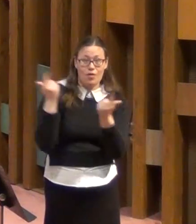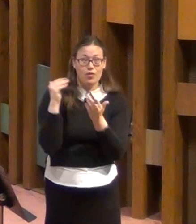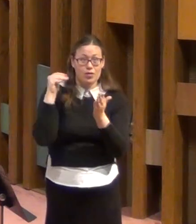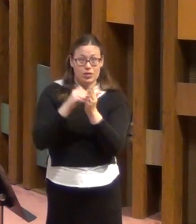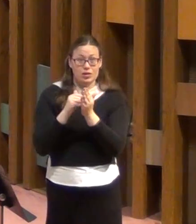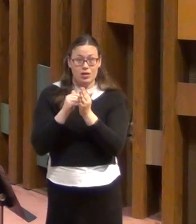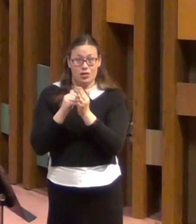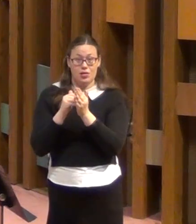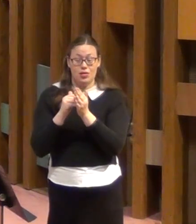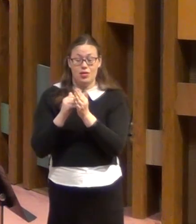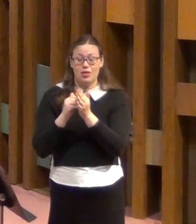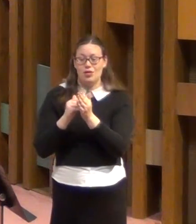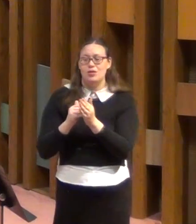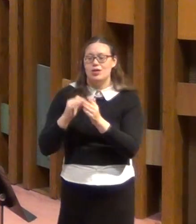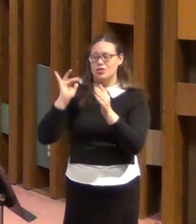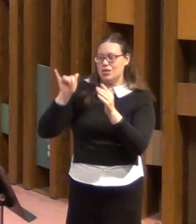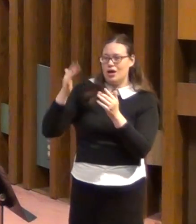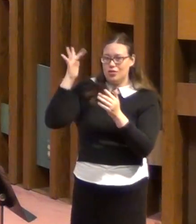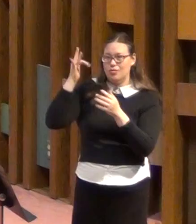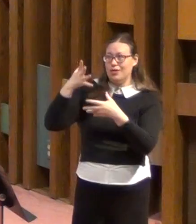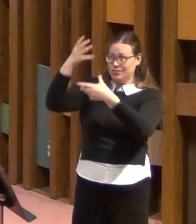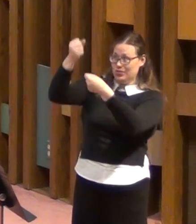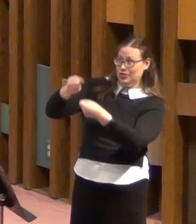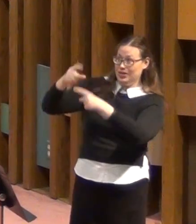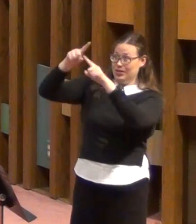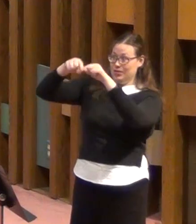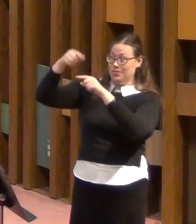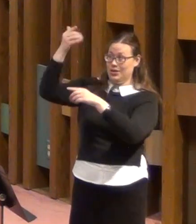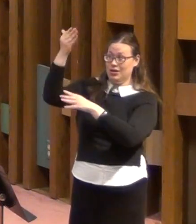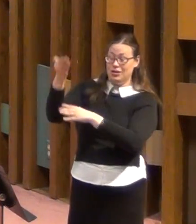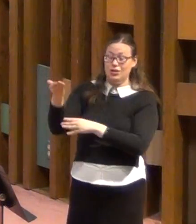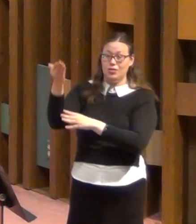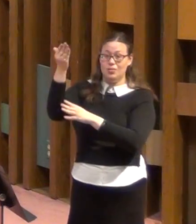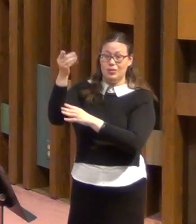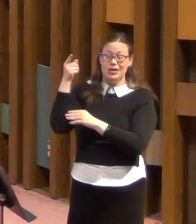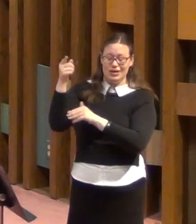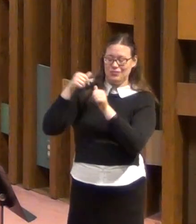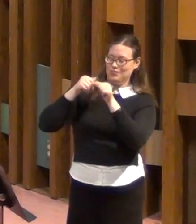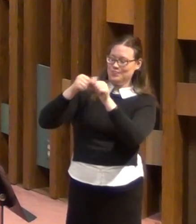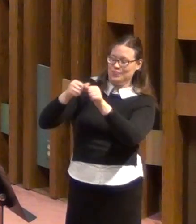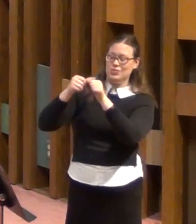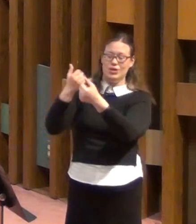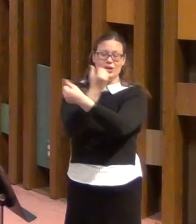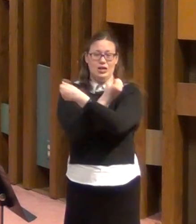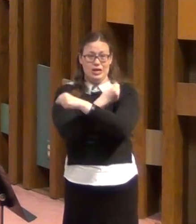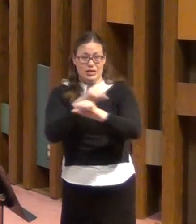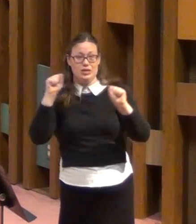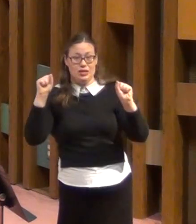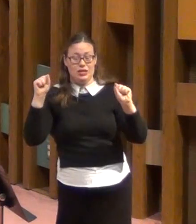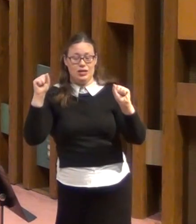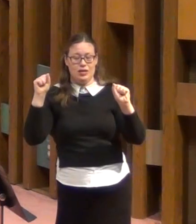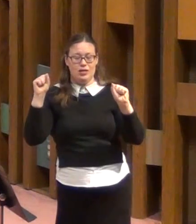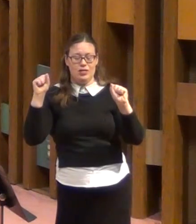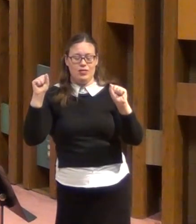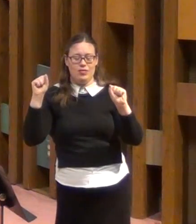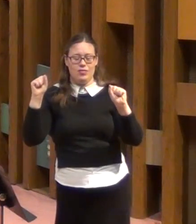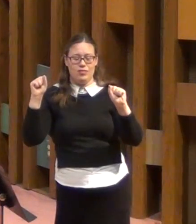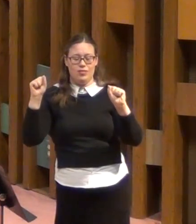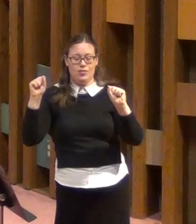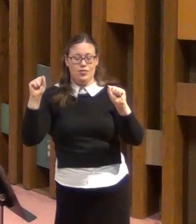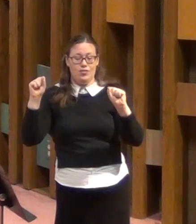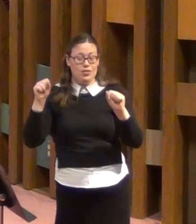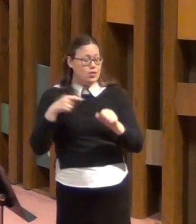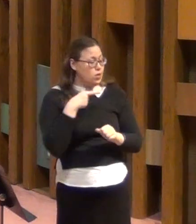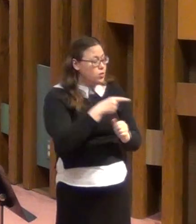we have set our hope, that He will continue to deliver us, as you